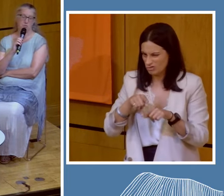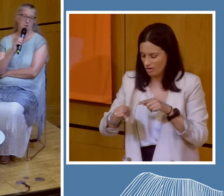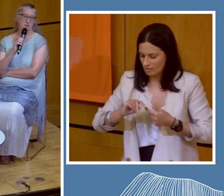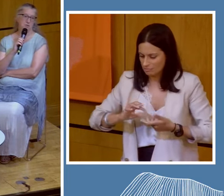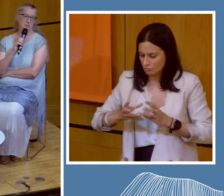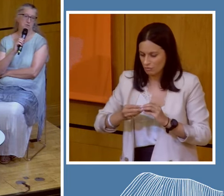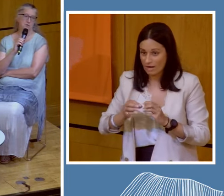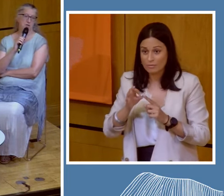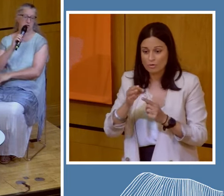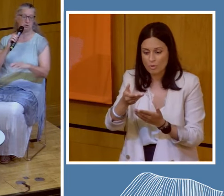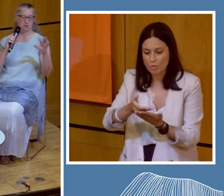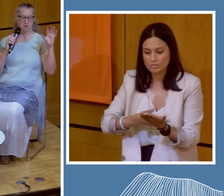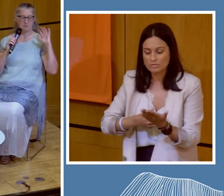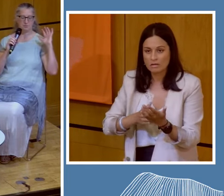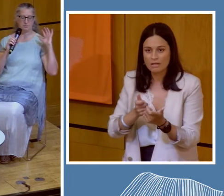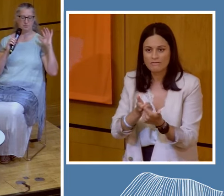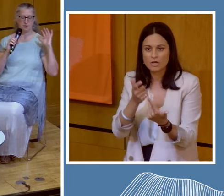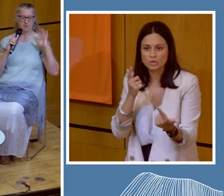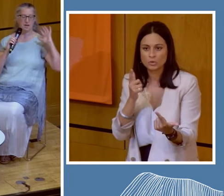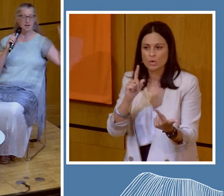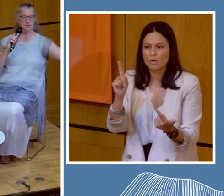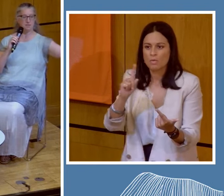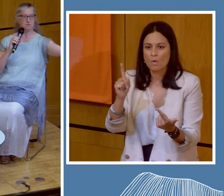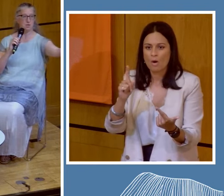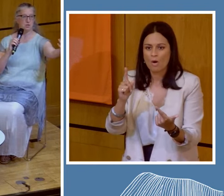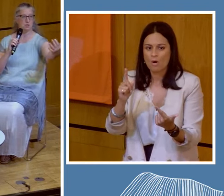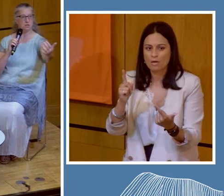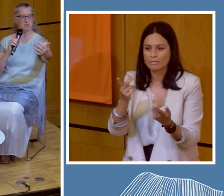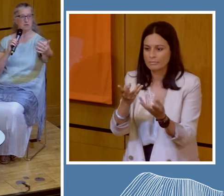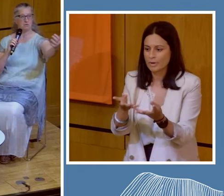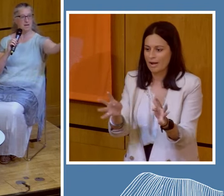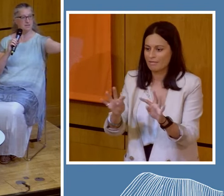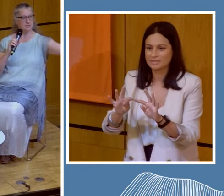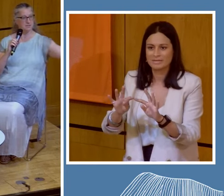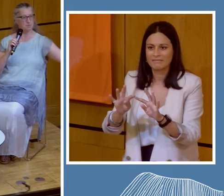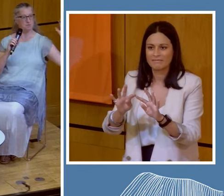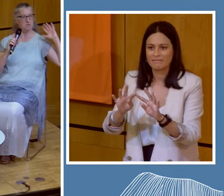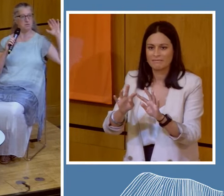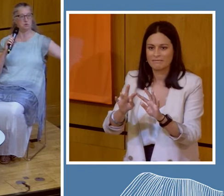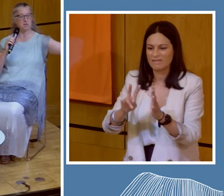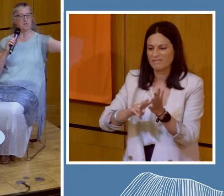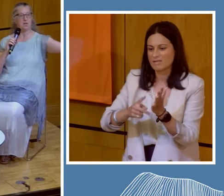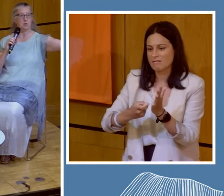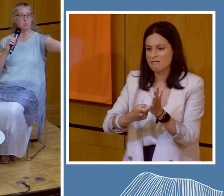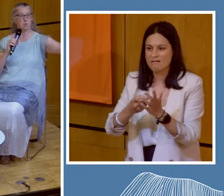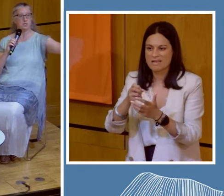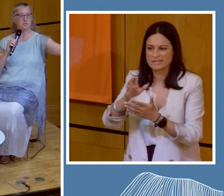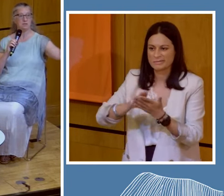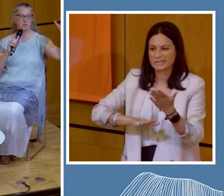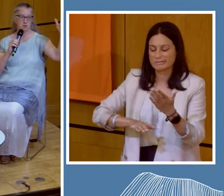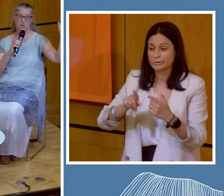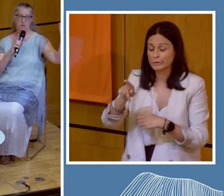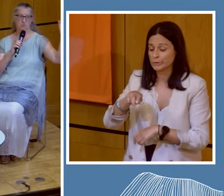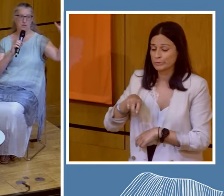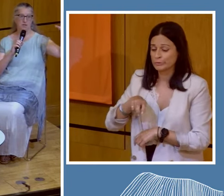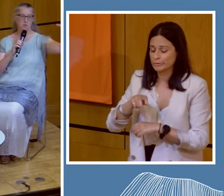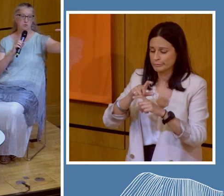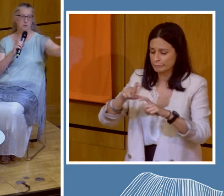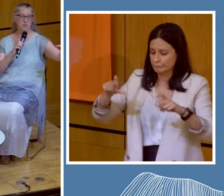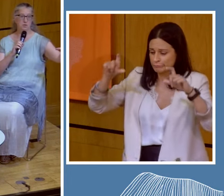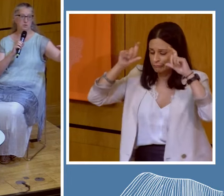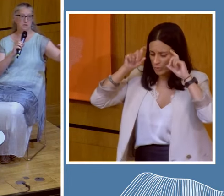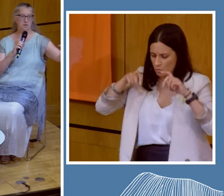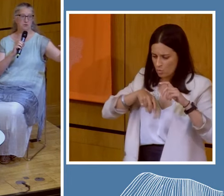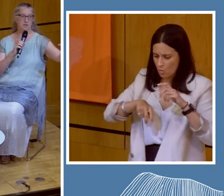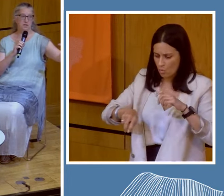put together a proposal for a virtual a collective virtual reality experience where you walked into a dome and